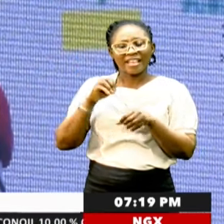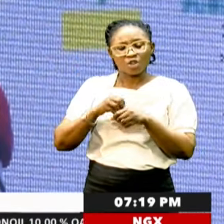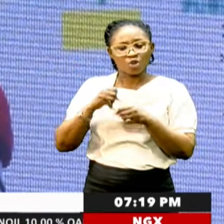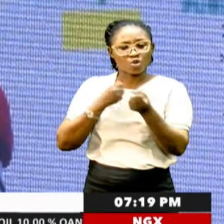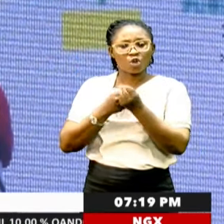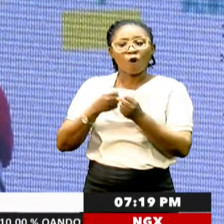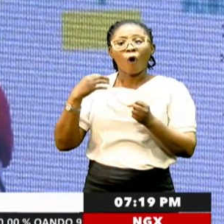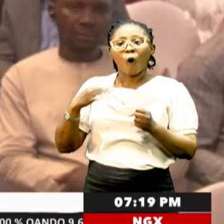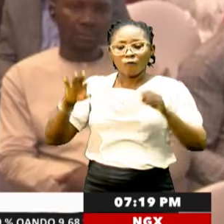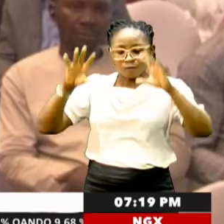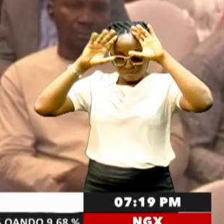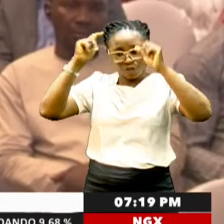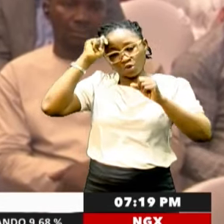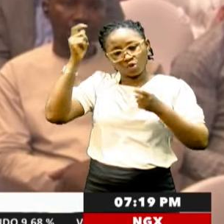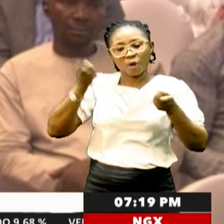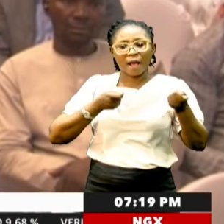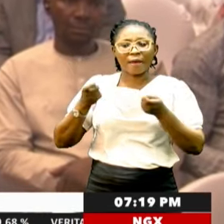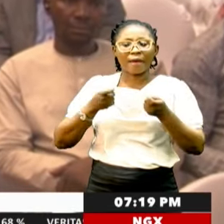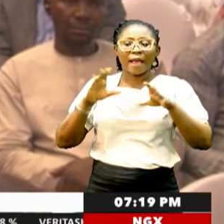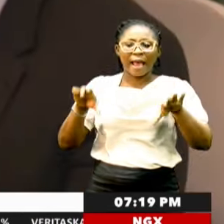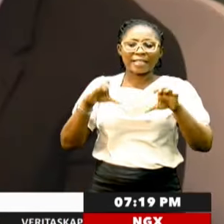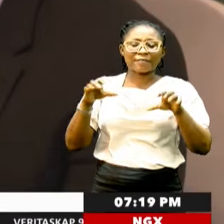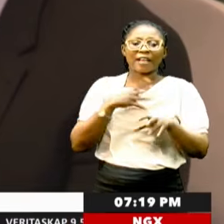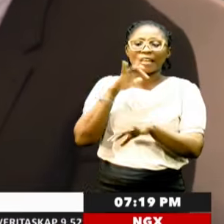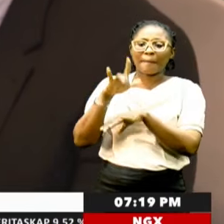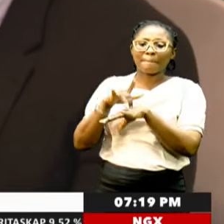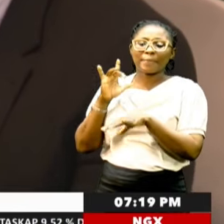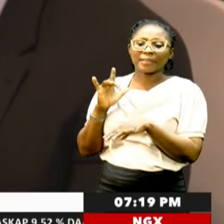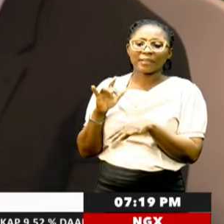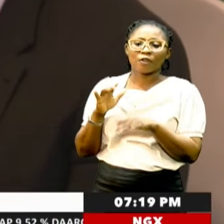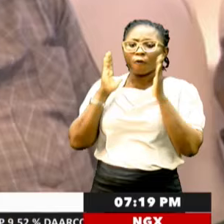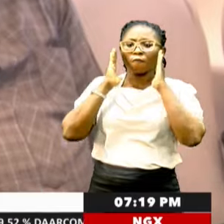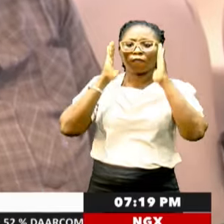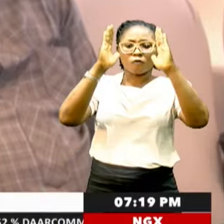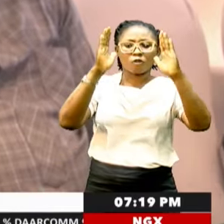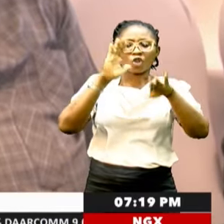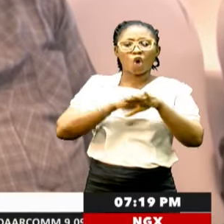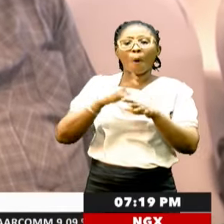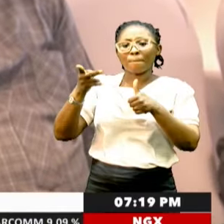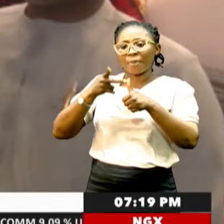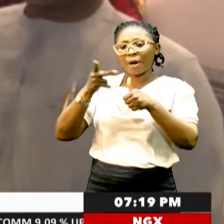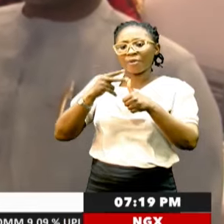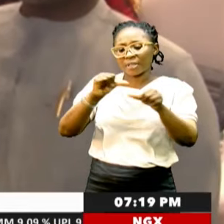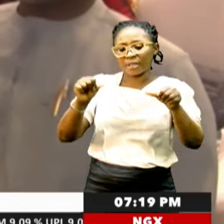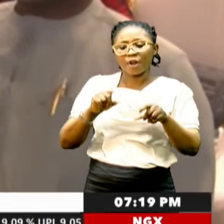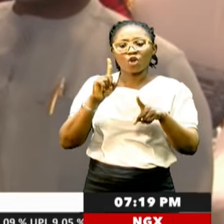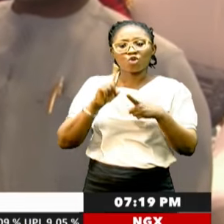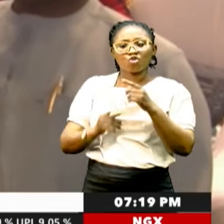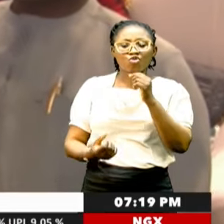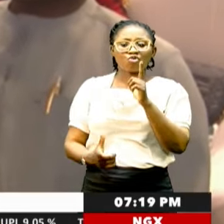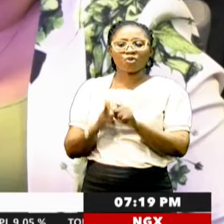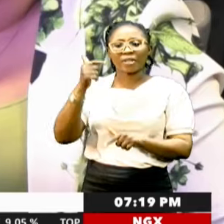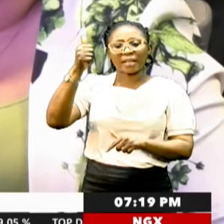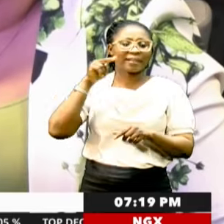of President Tinobu administration's activities and impacts focused on priority areas towards a greater